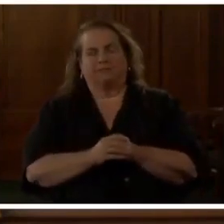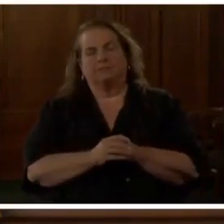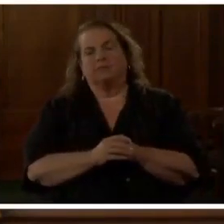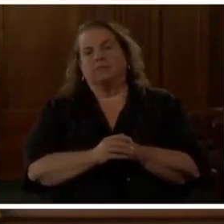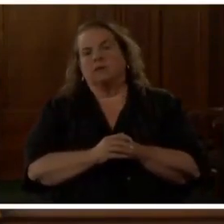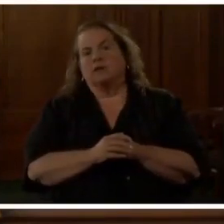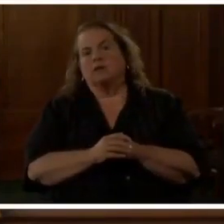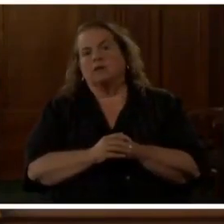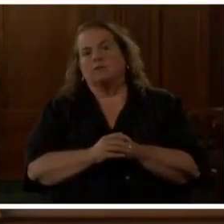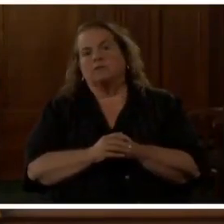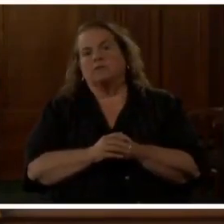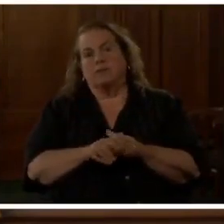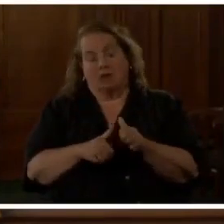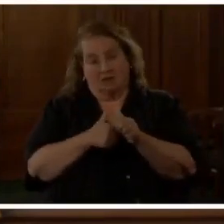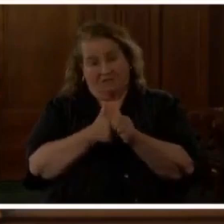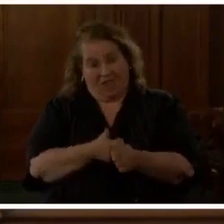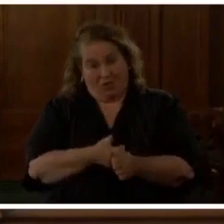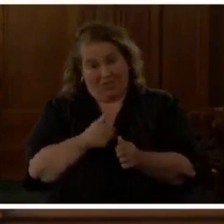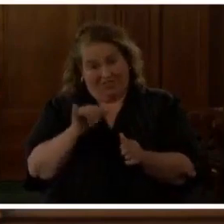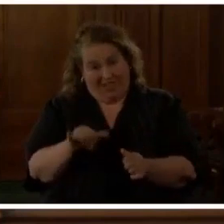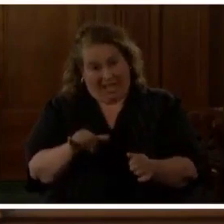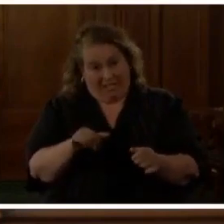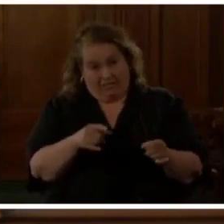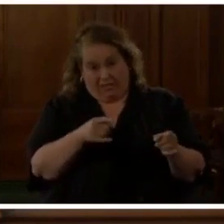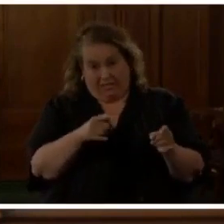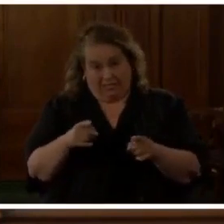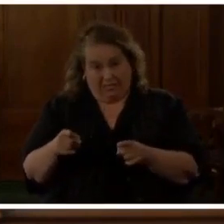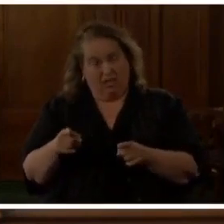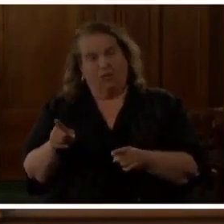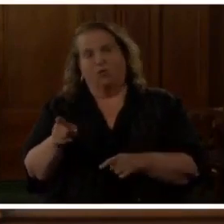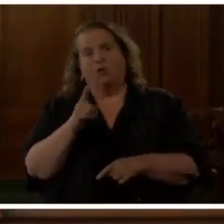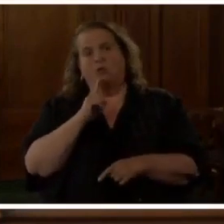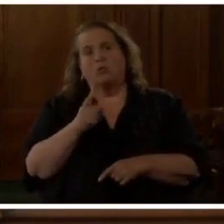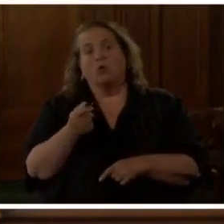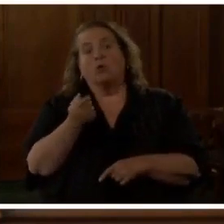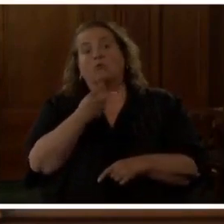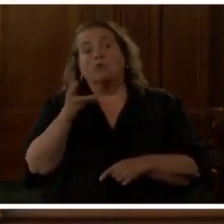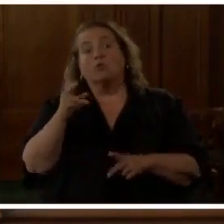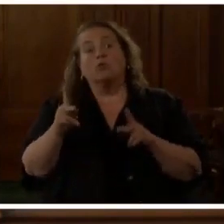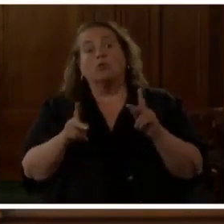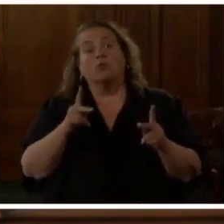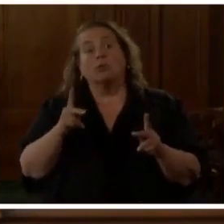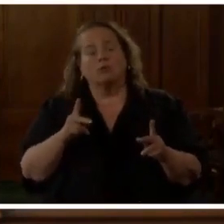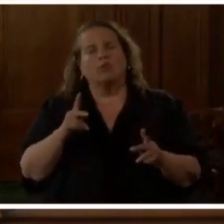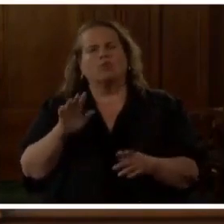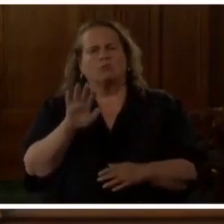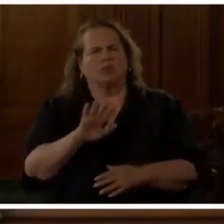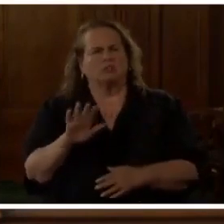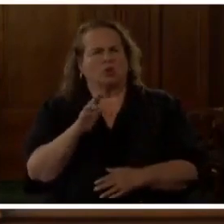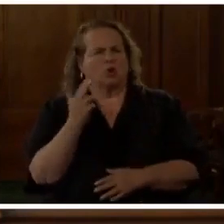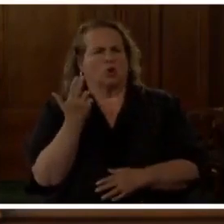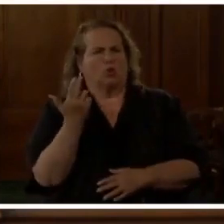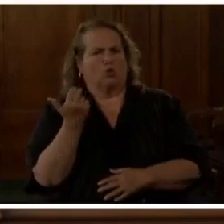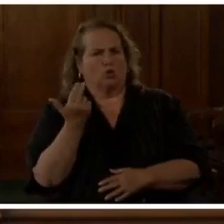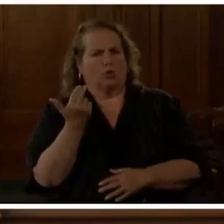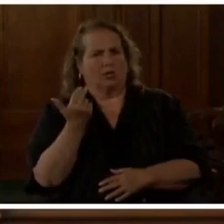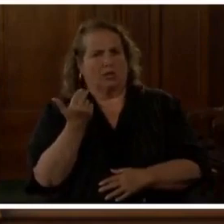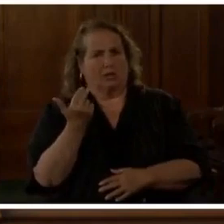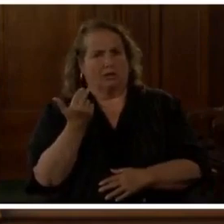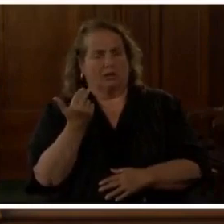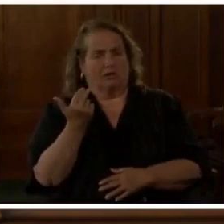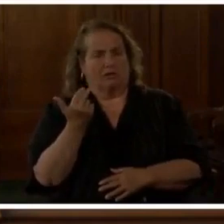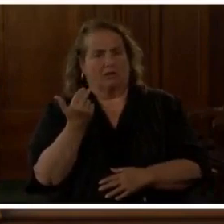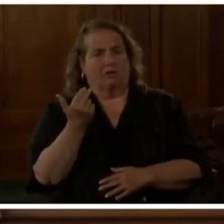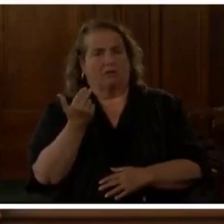Following the incident, there were a number of people, approximately 13, who were at the residence